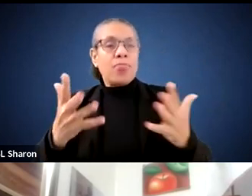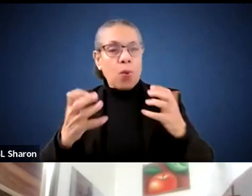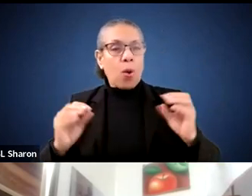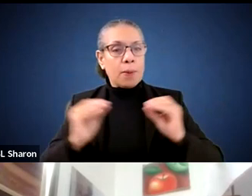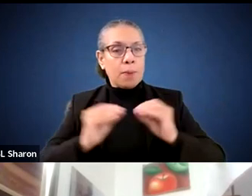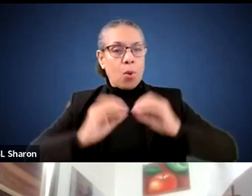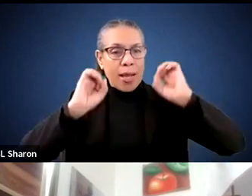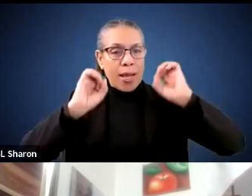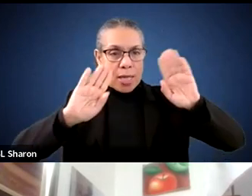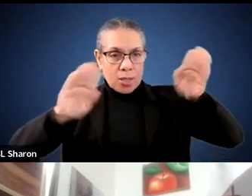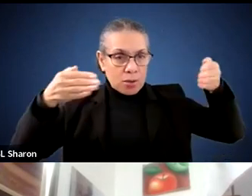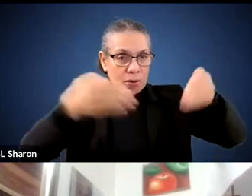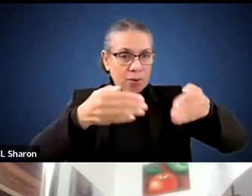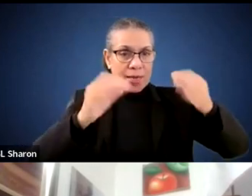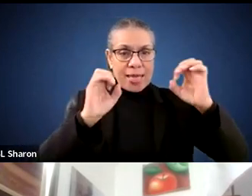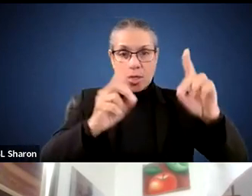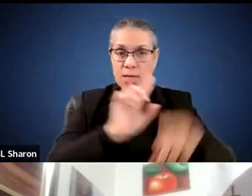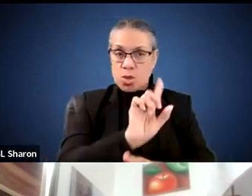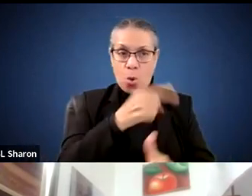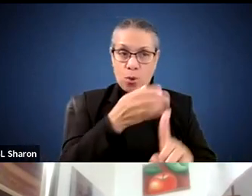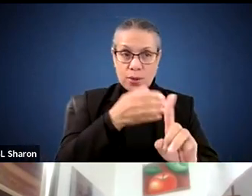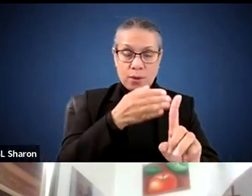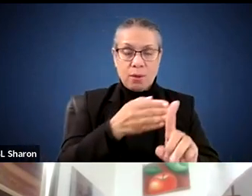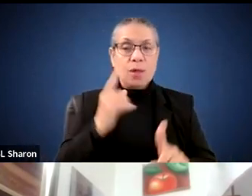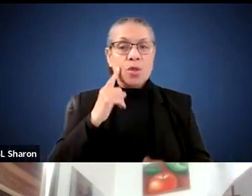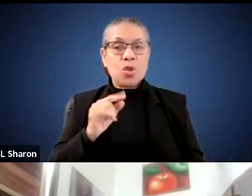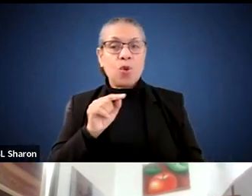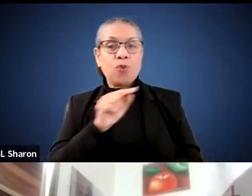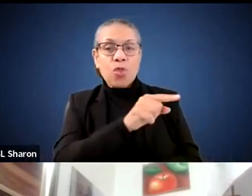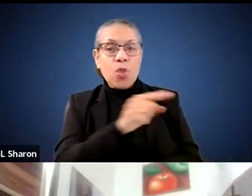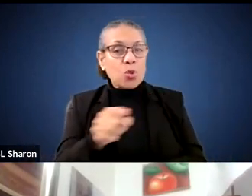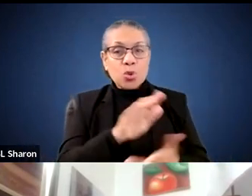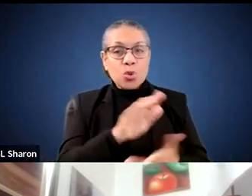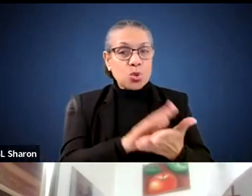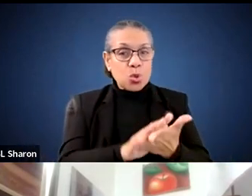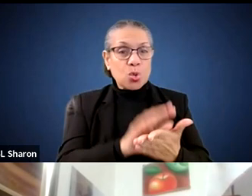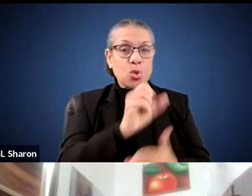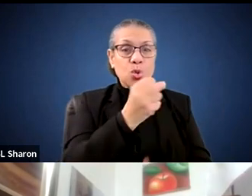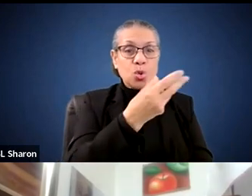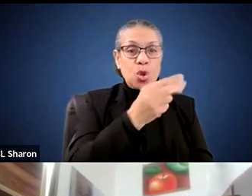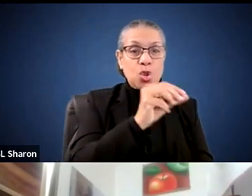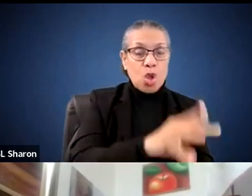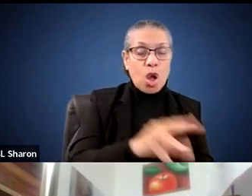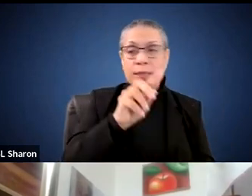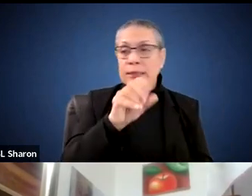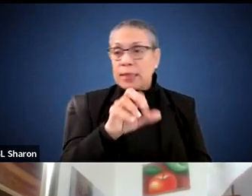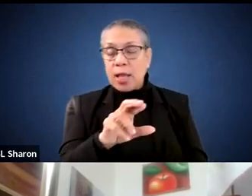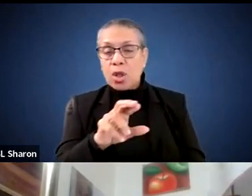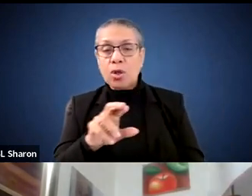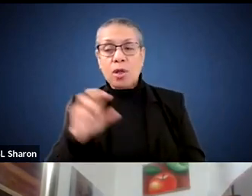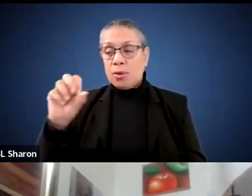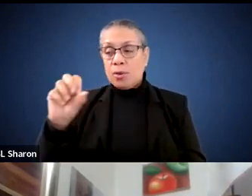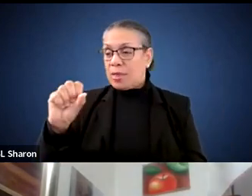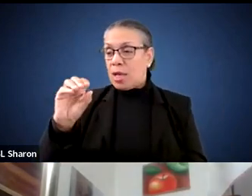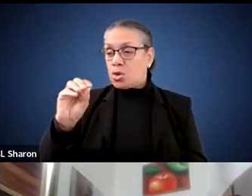based upon the, the ability to present within the SOI issues